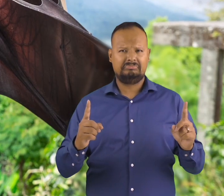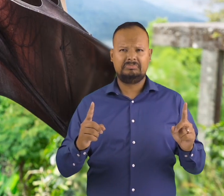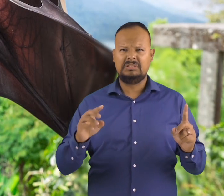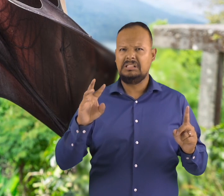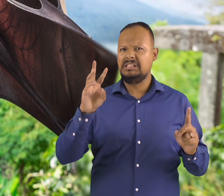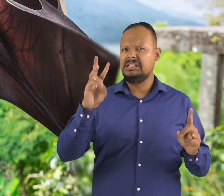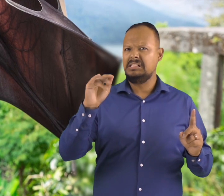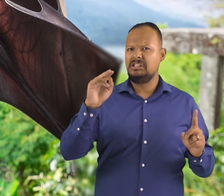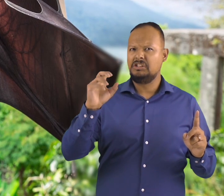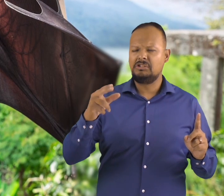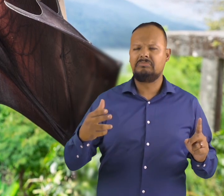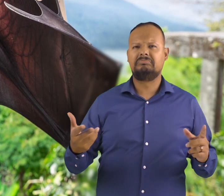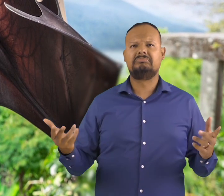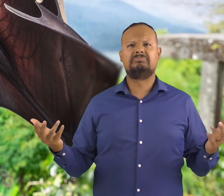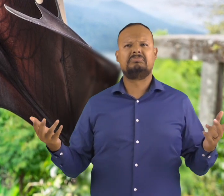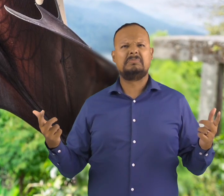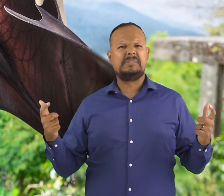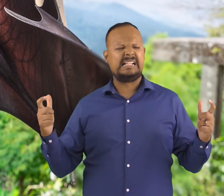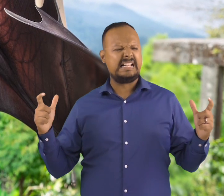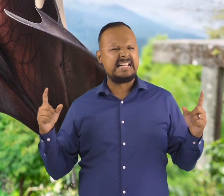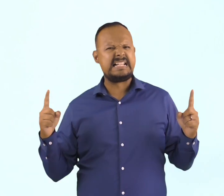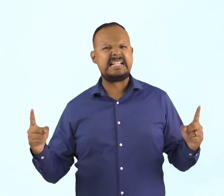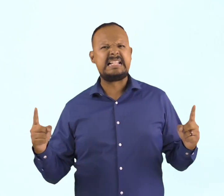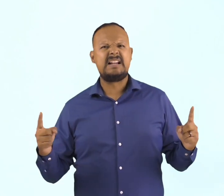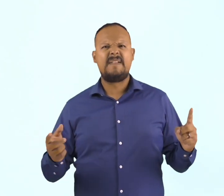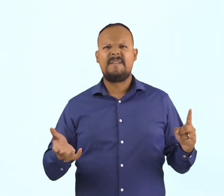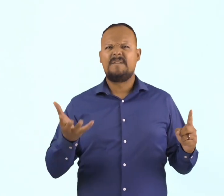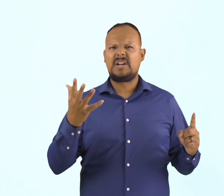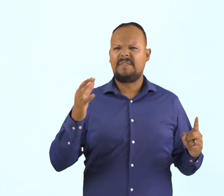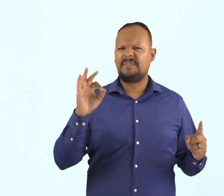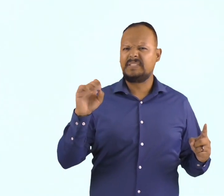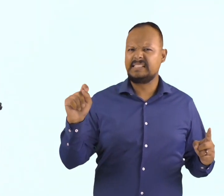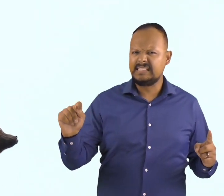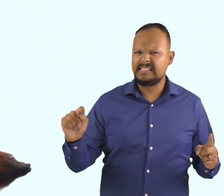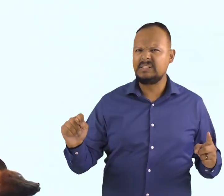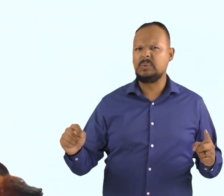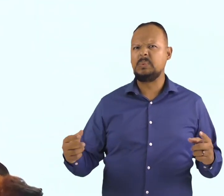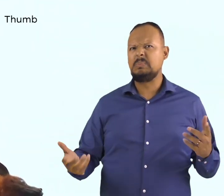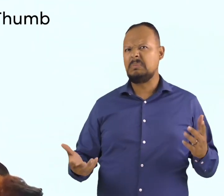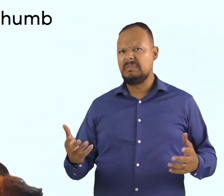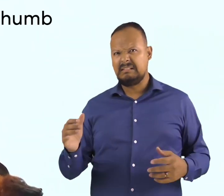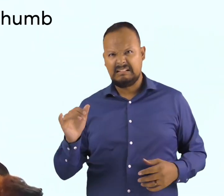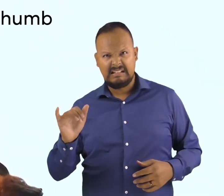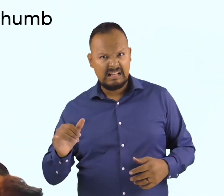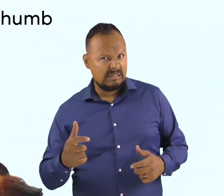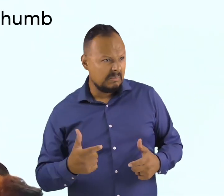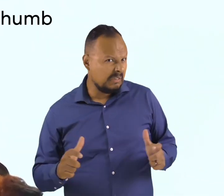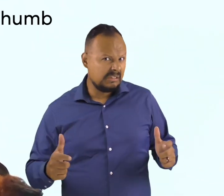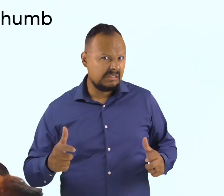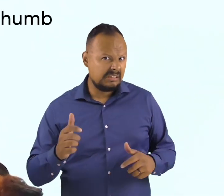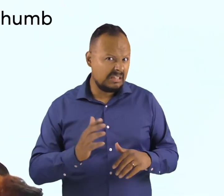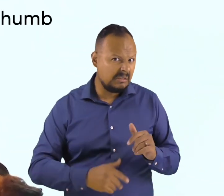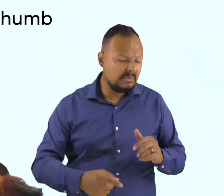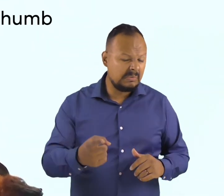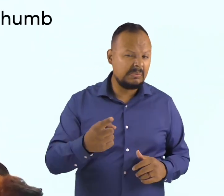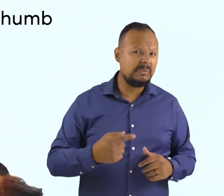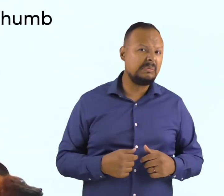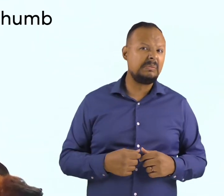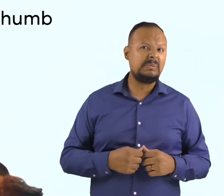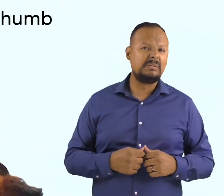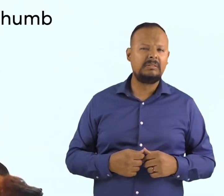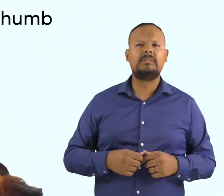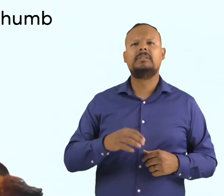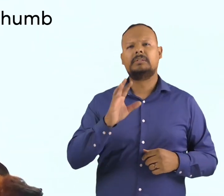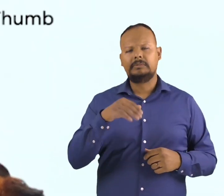That's probably taller than you. Their wings, which are their hands, are made of thin